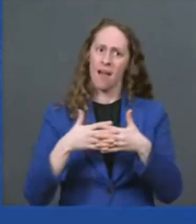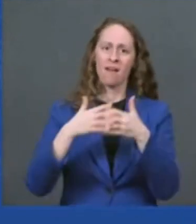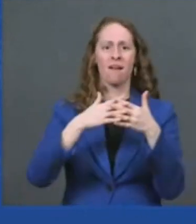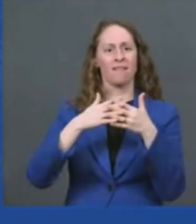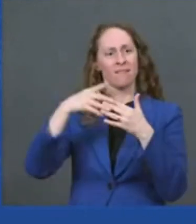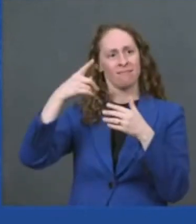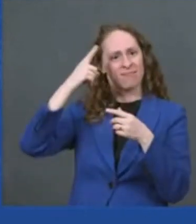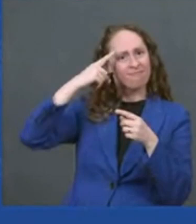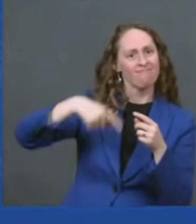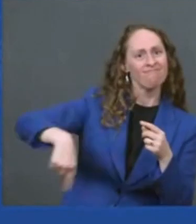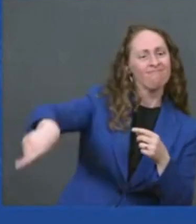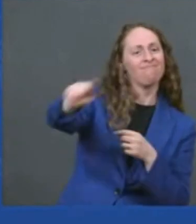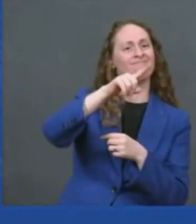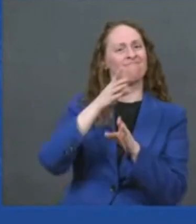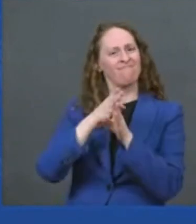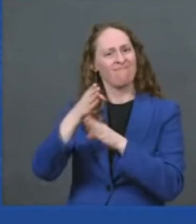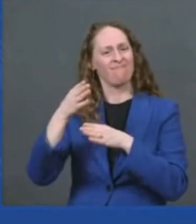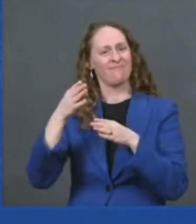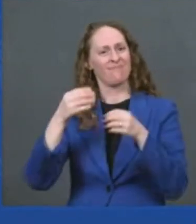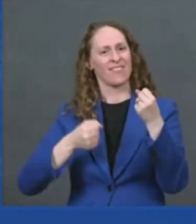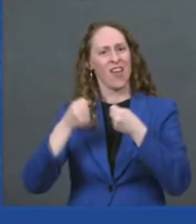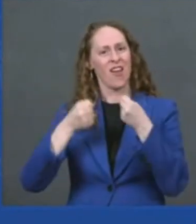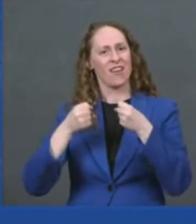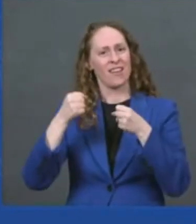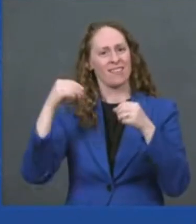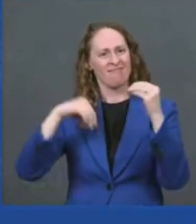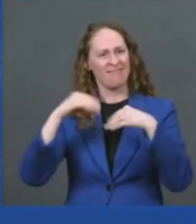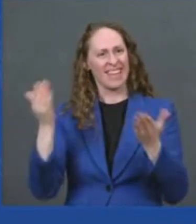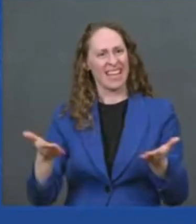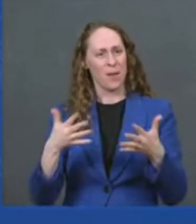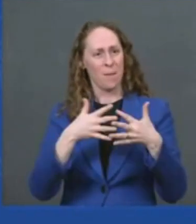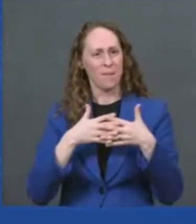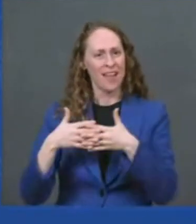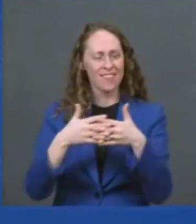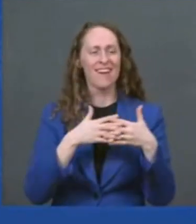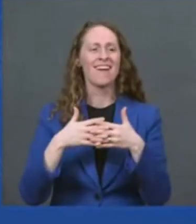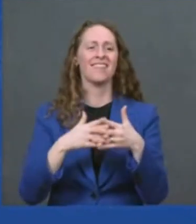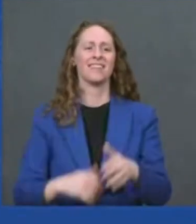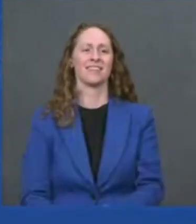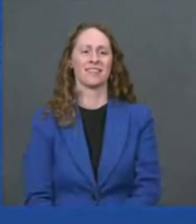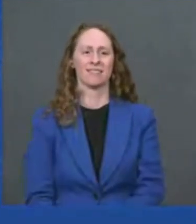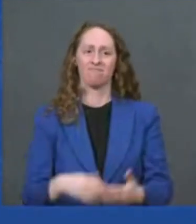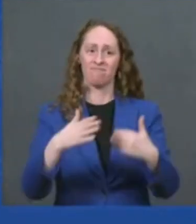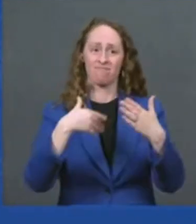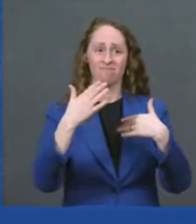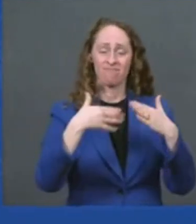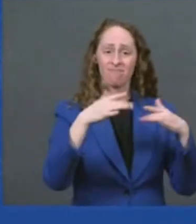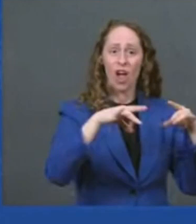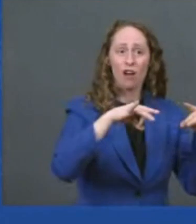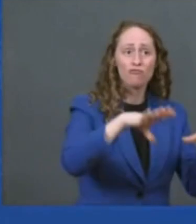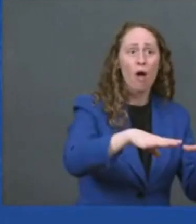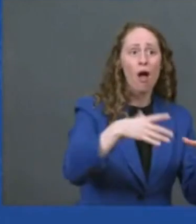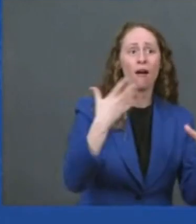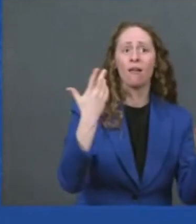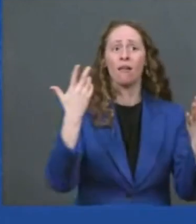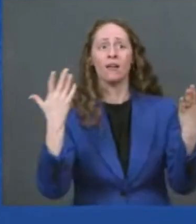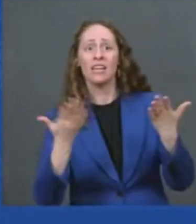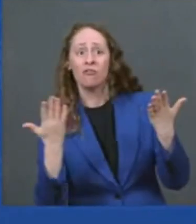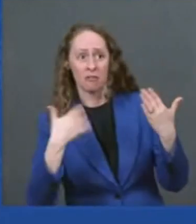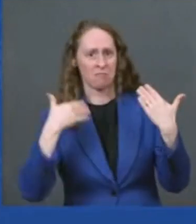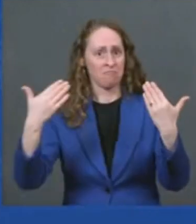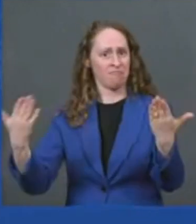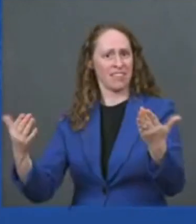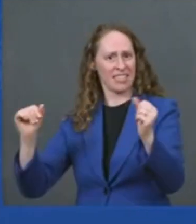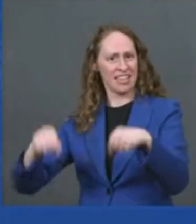down under tennessee we can't wait to get started and now it is my honor to introduce